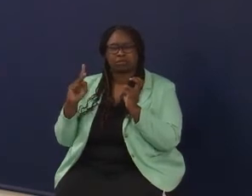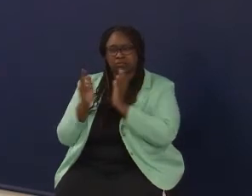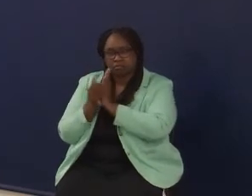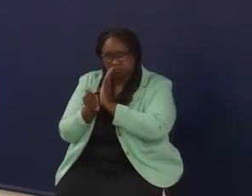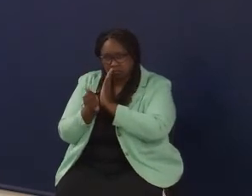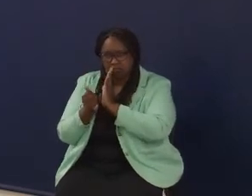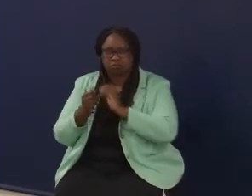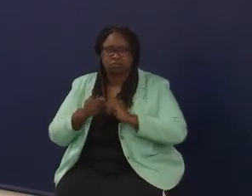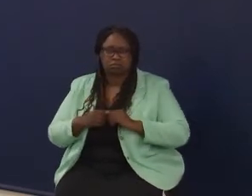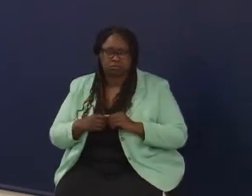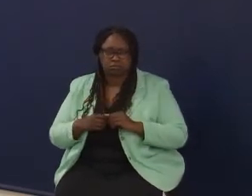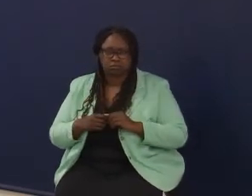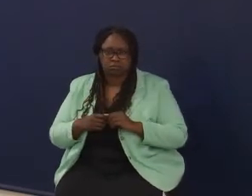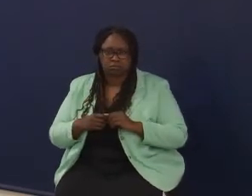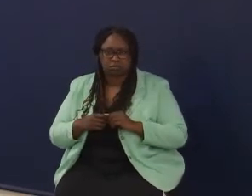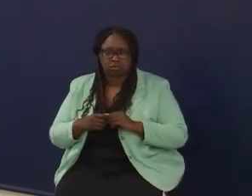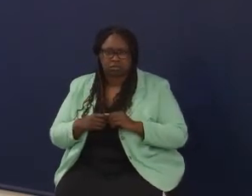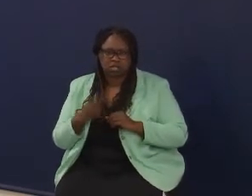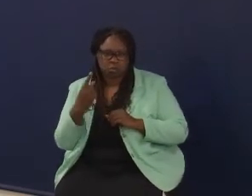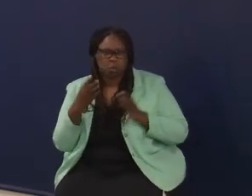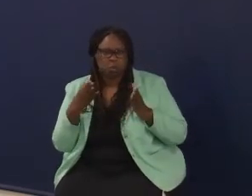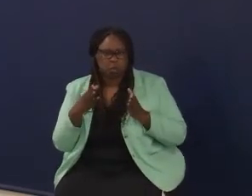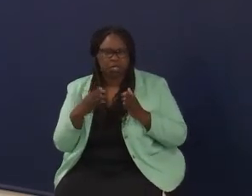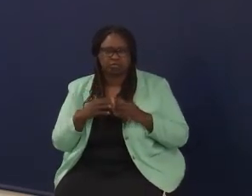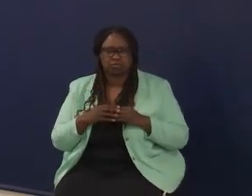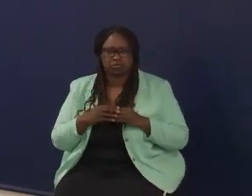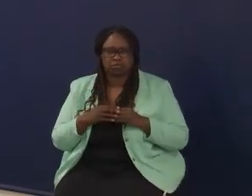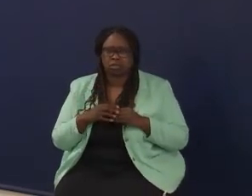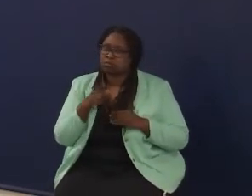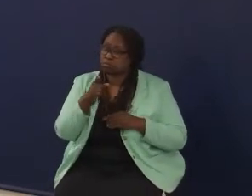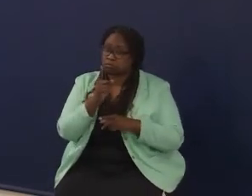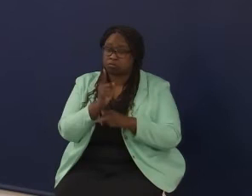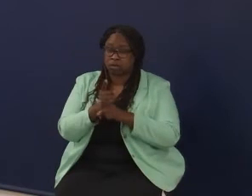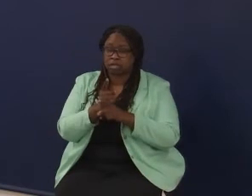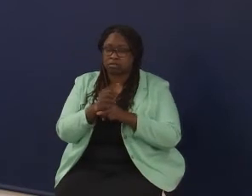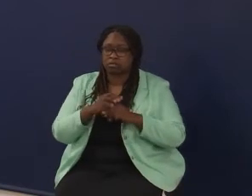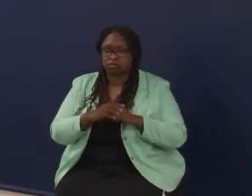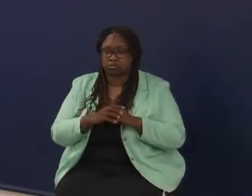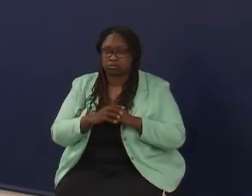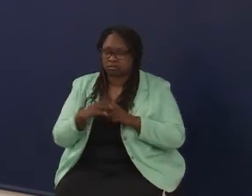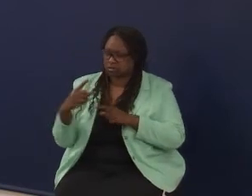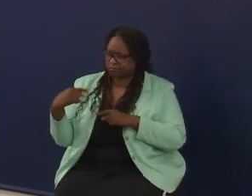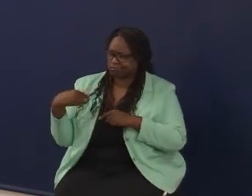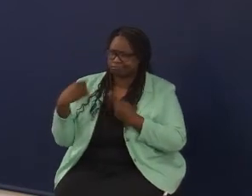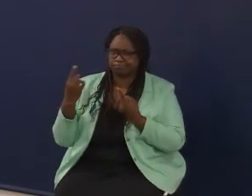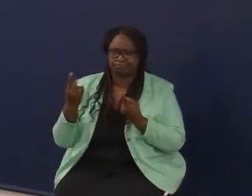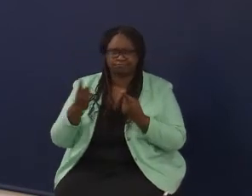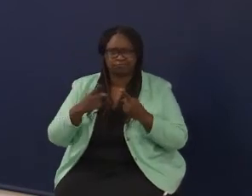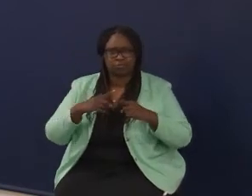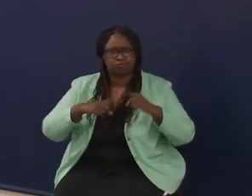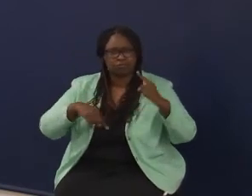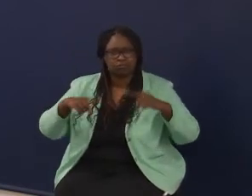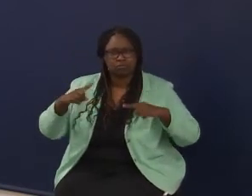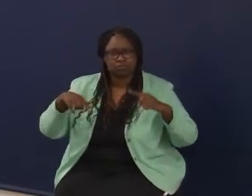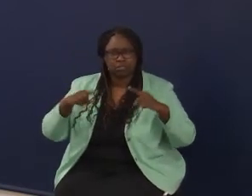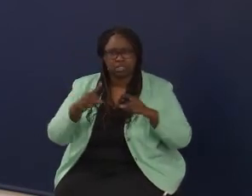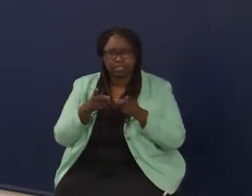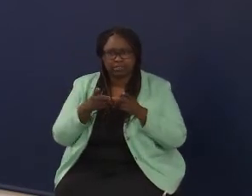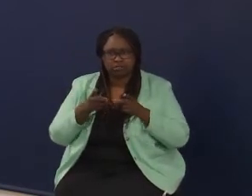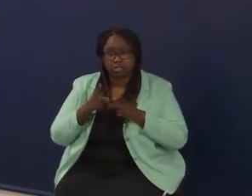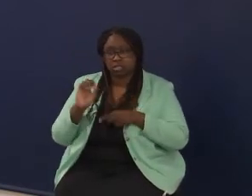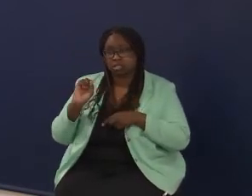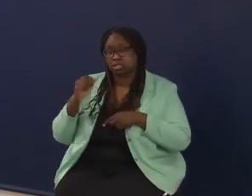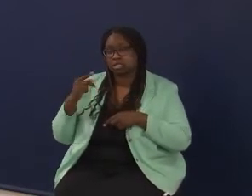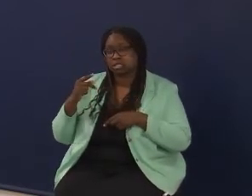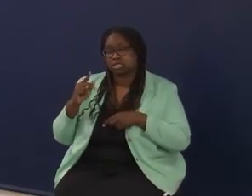to deal with this thing. you're absolutely right, as we've worked with districts over the years. Spencer County was the first county that